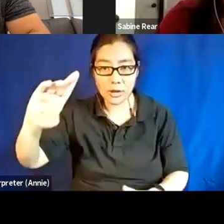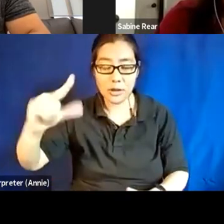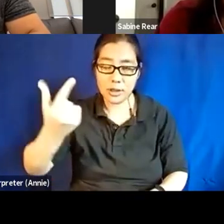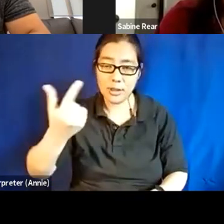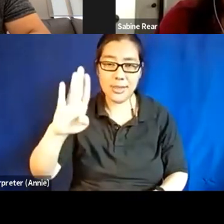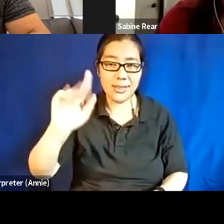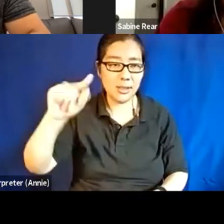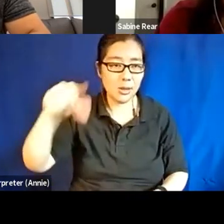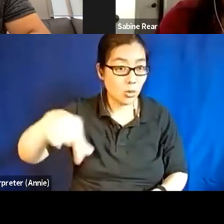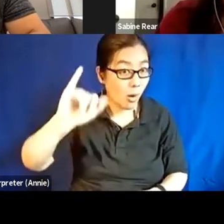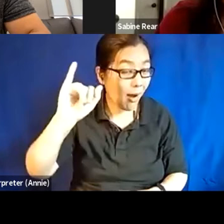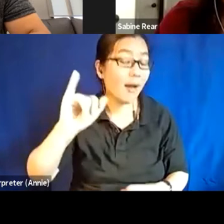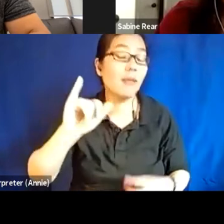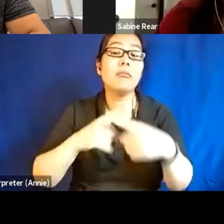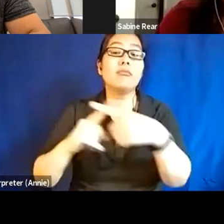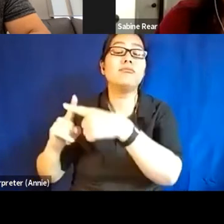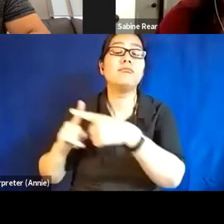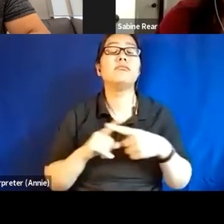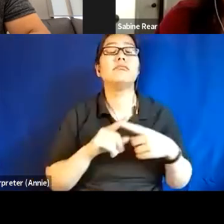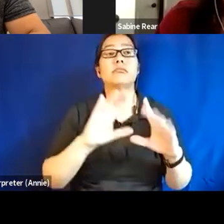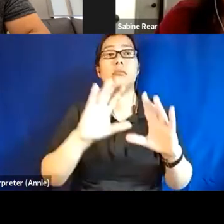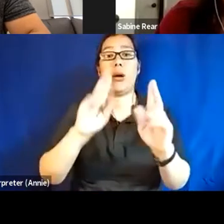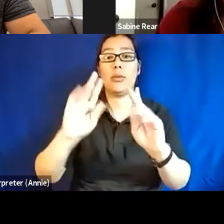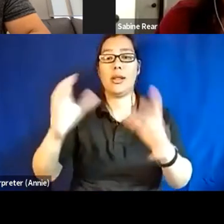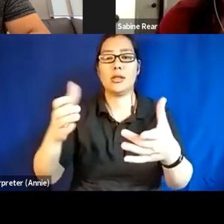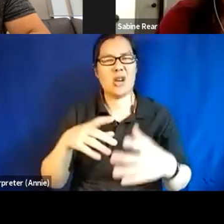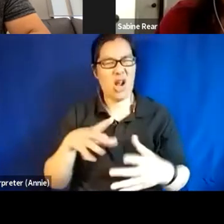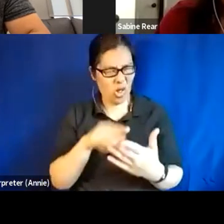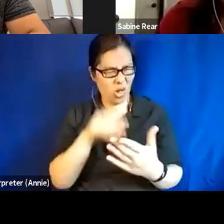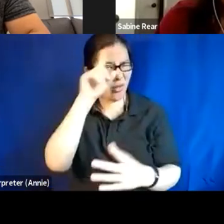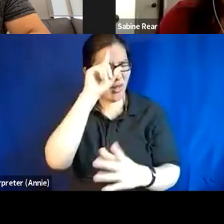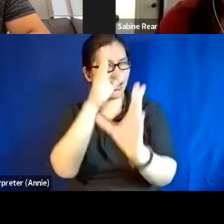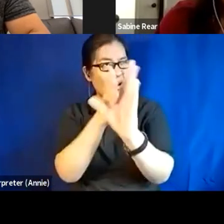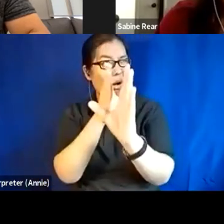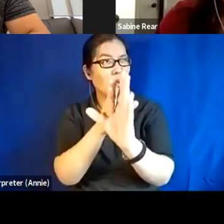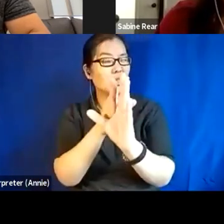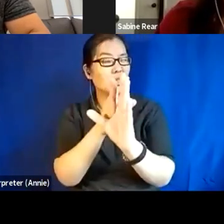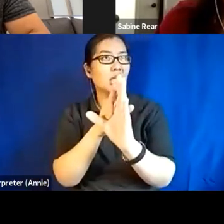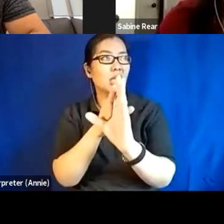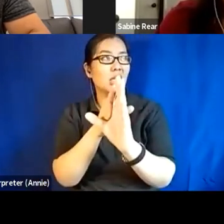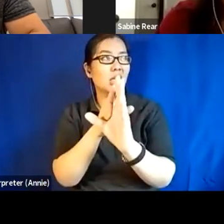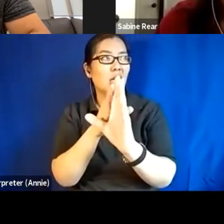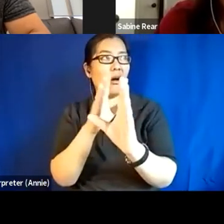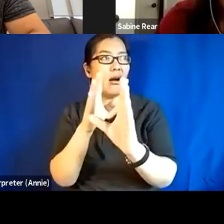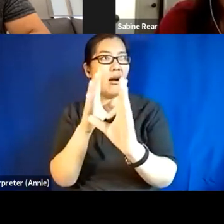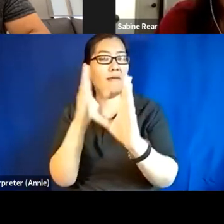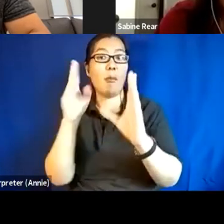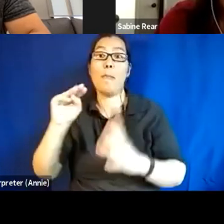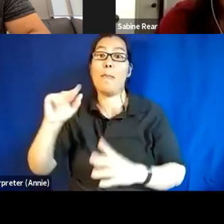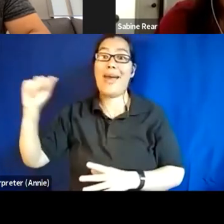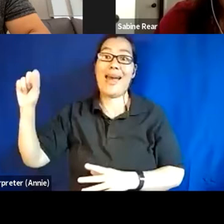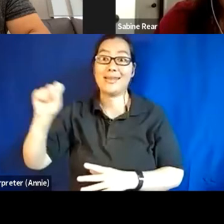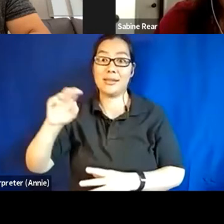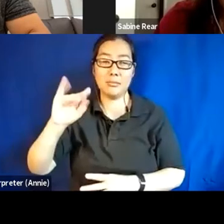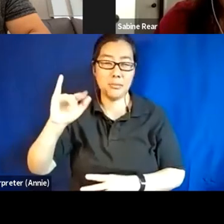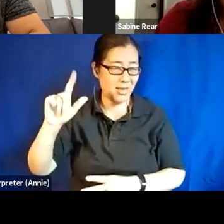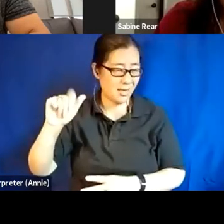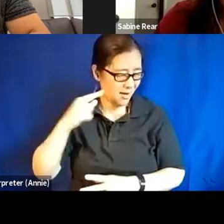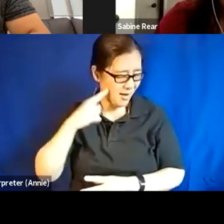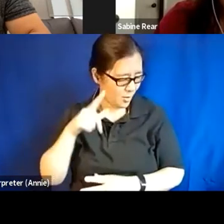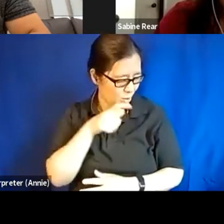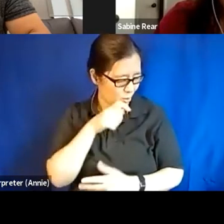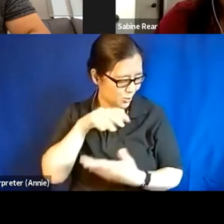I read about it in a, uh, cognitive psychology of mass media by, uh, Sandler, uh, or edited by Sandler.